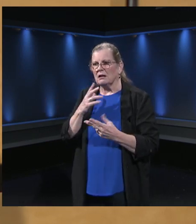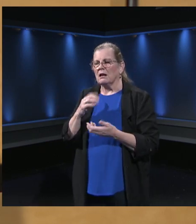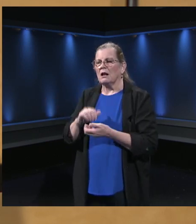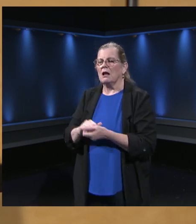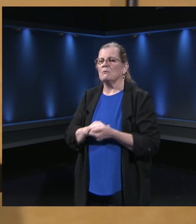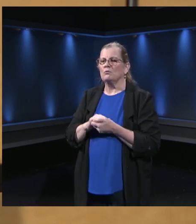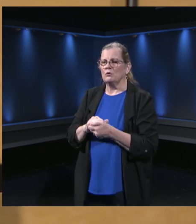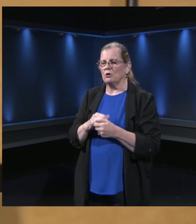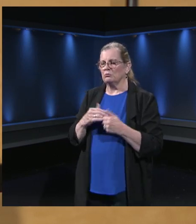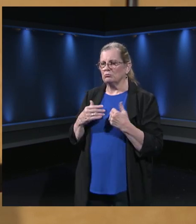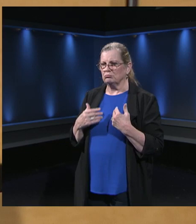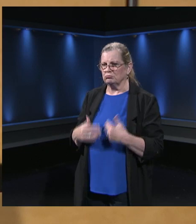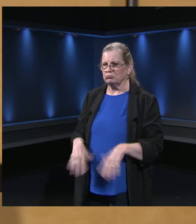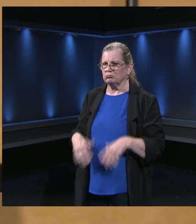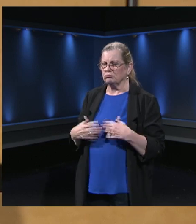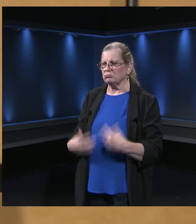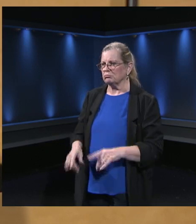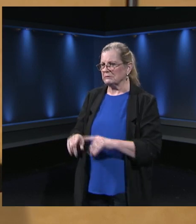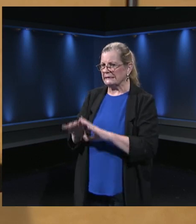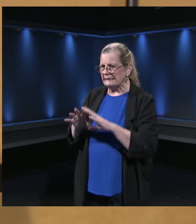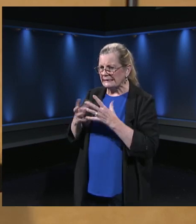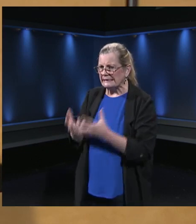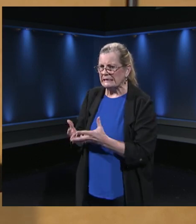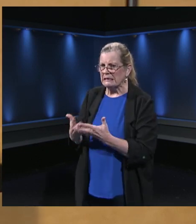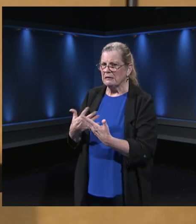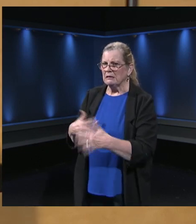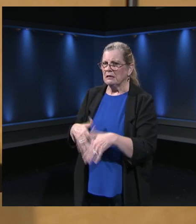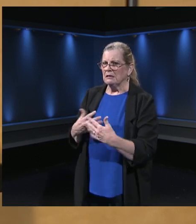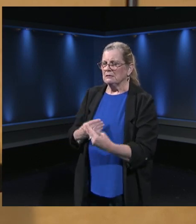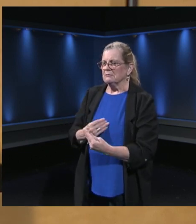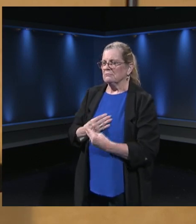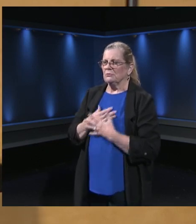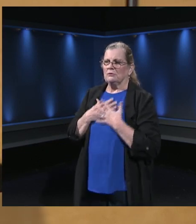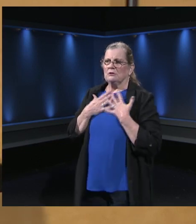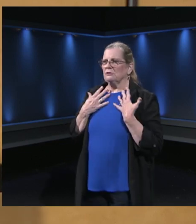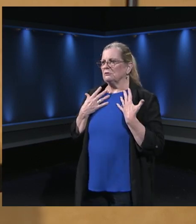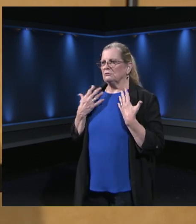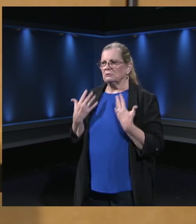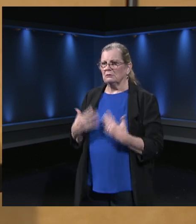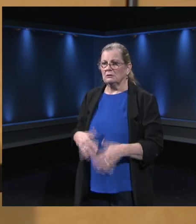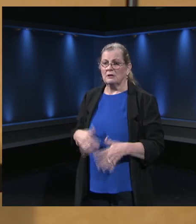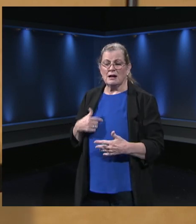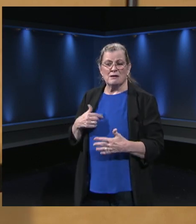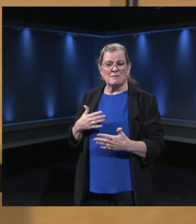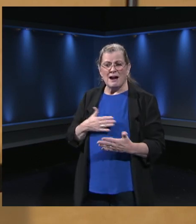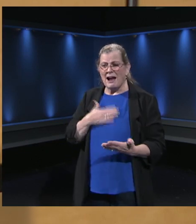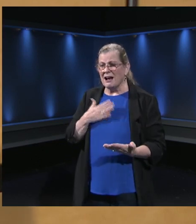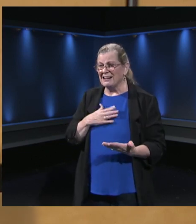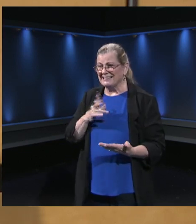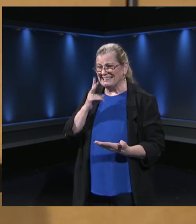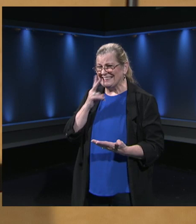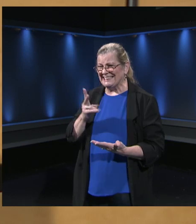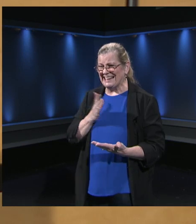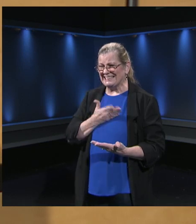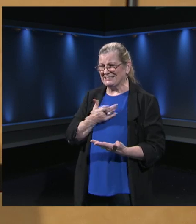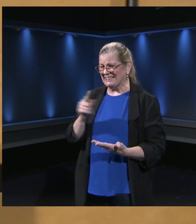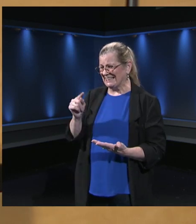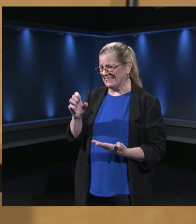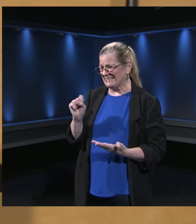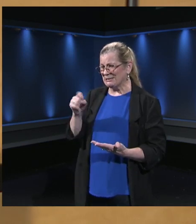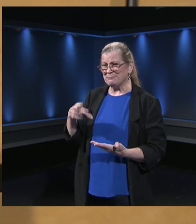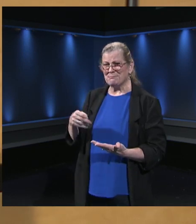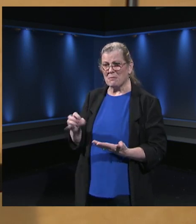school teams that just has brought me so much joy. Seeing our T-Spec work with our school counselors,